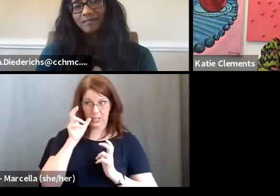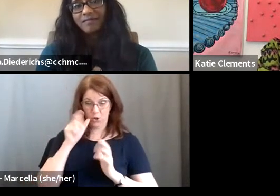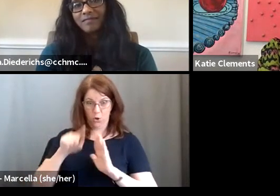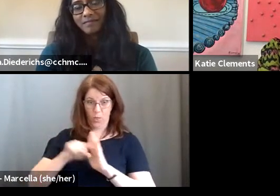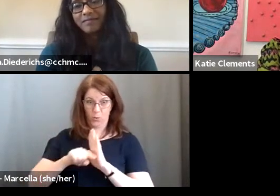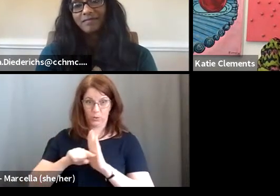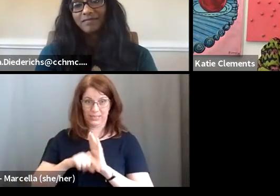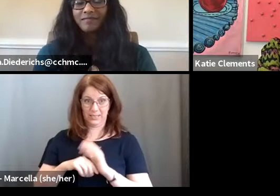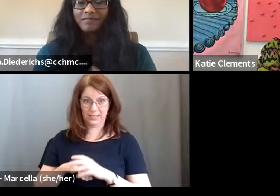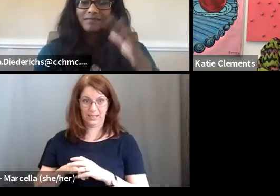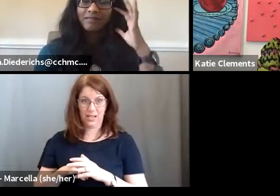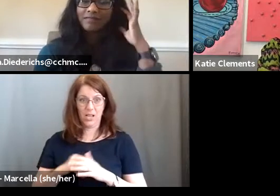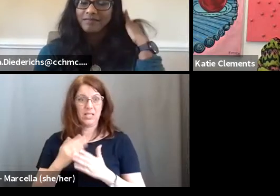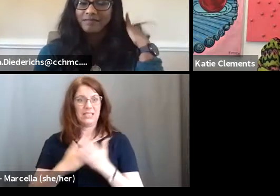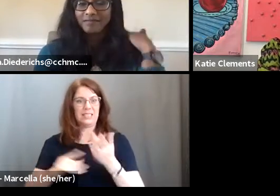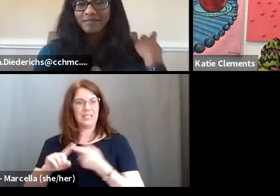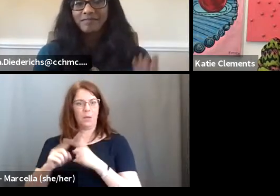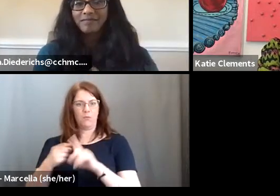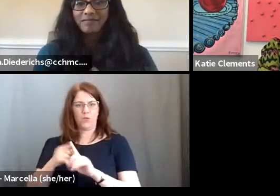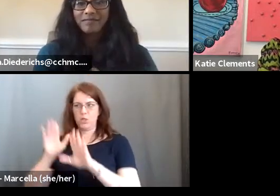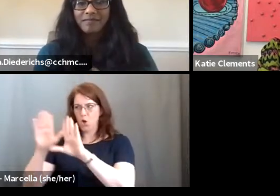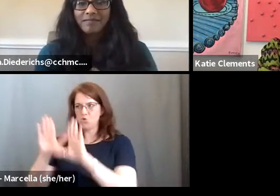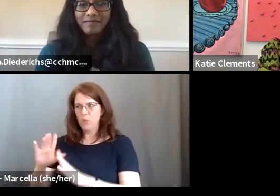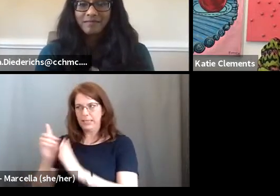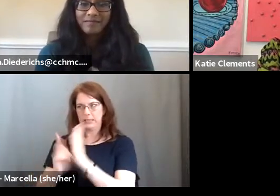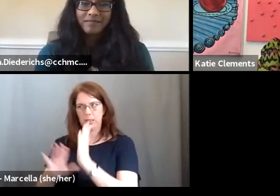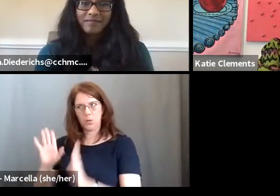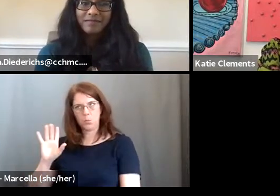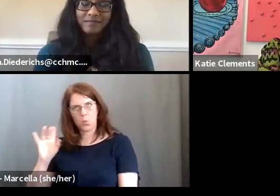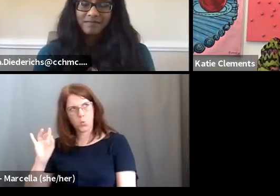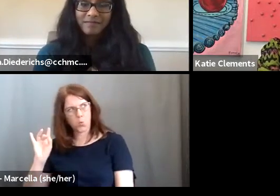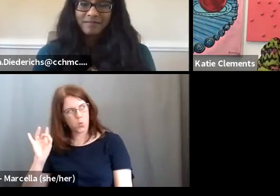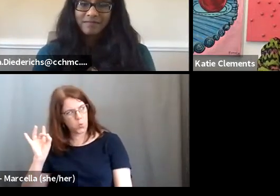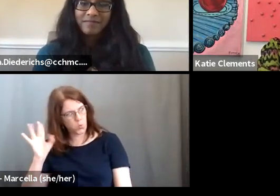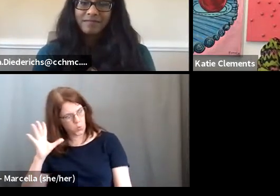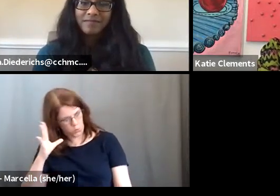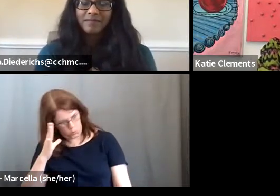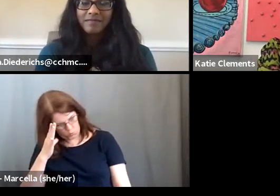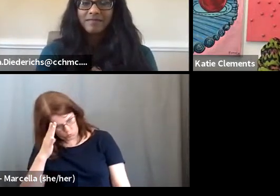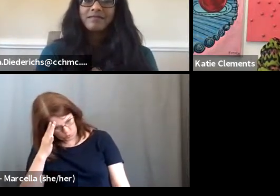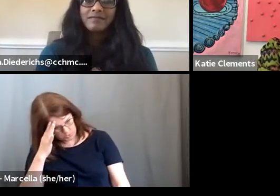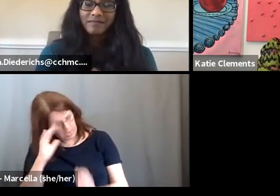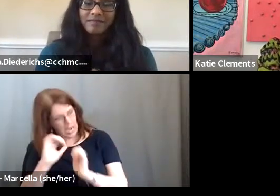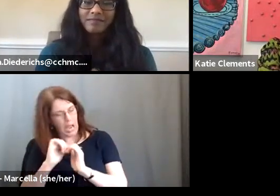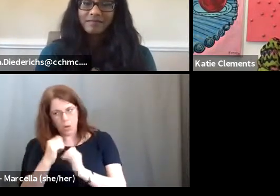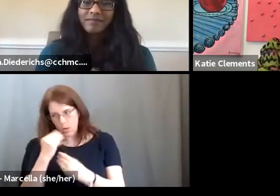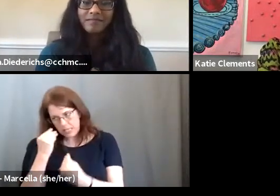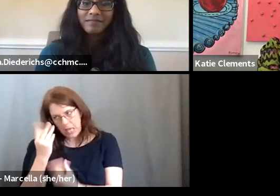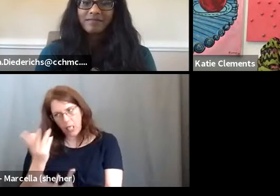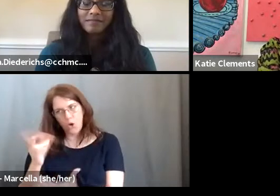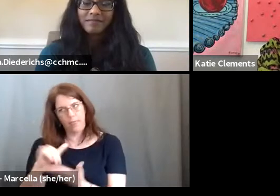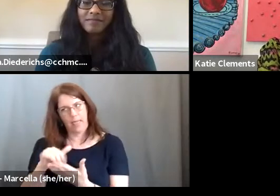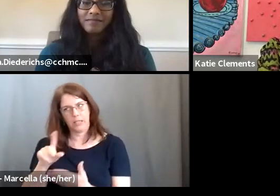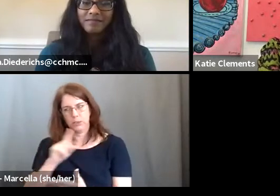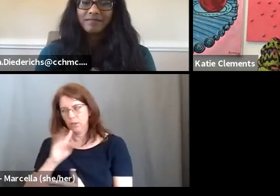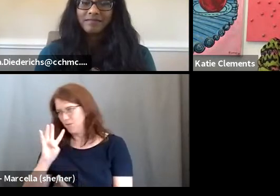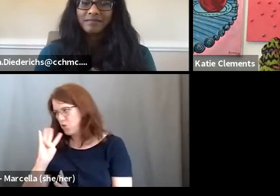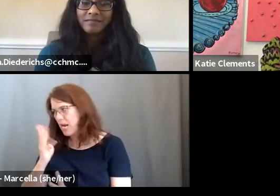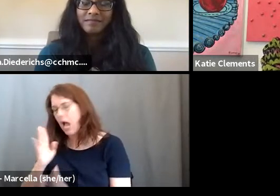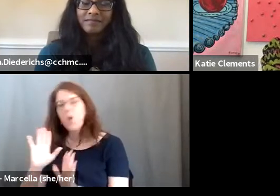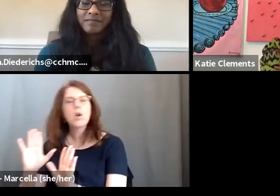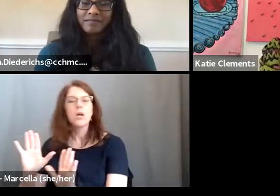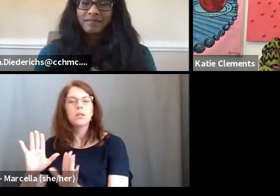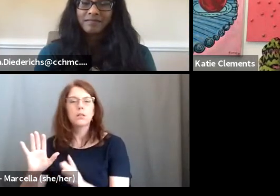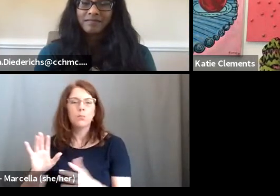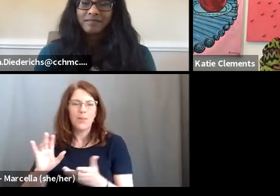know, we all have friends are great designers, but man, that one's difficult. Like, how do I tell her, you know, she's going to freak out, you know, how do I, but